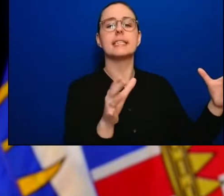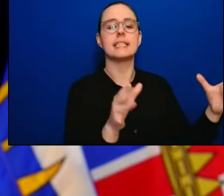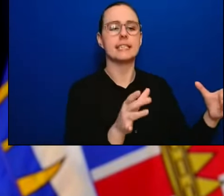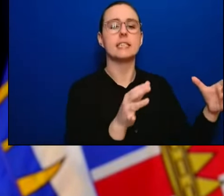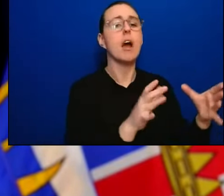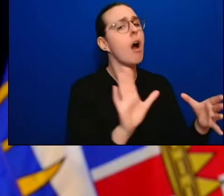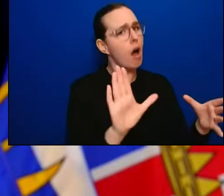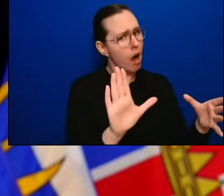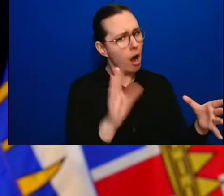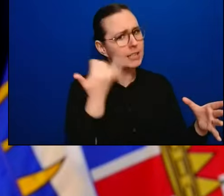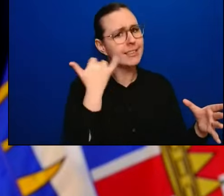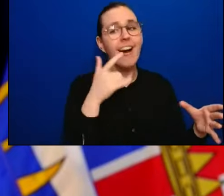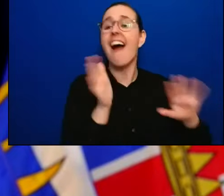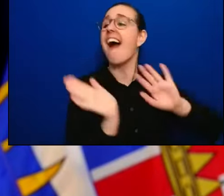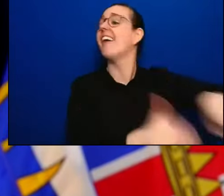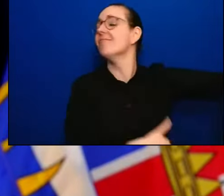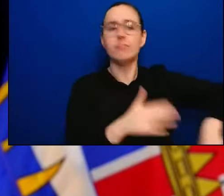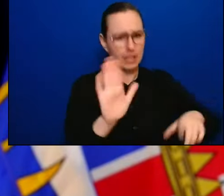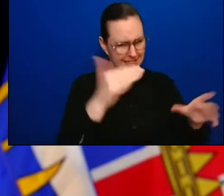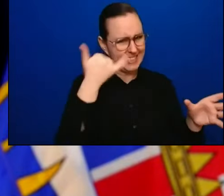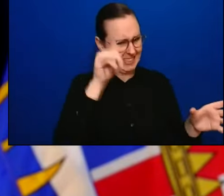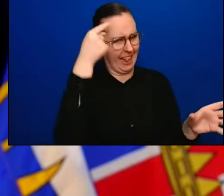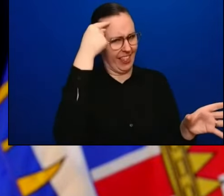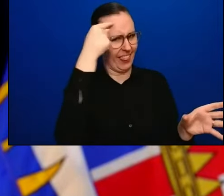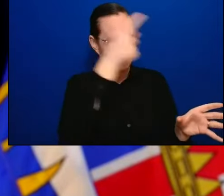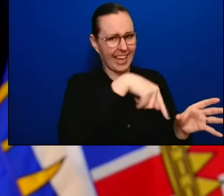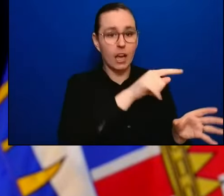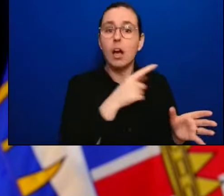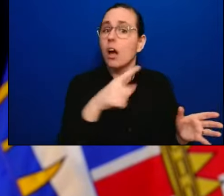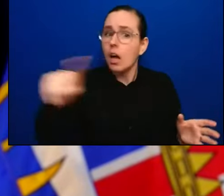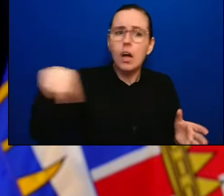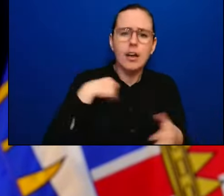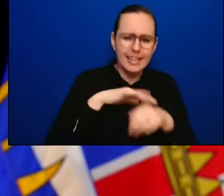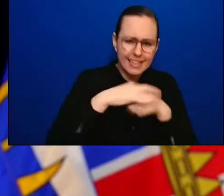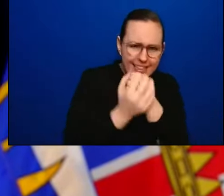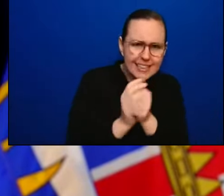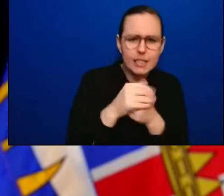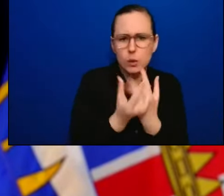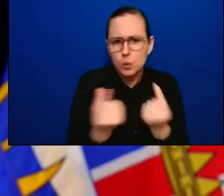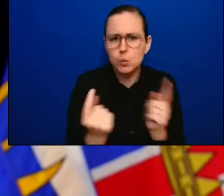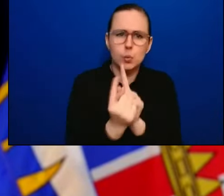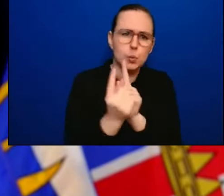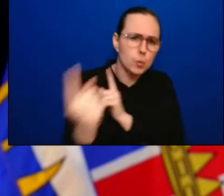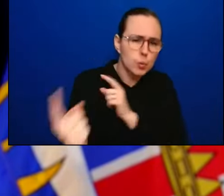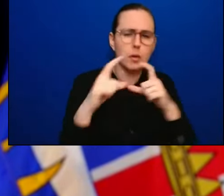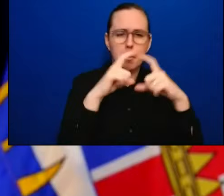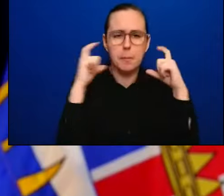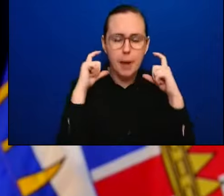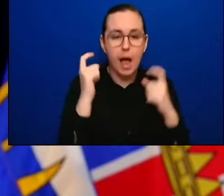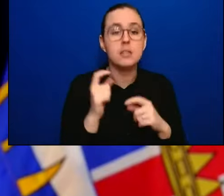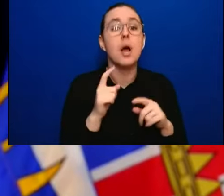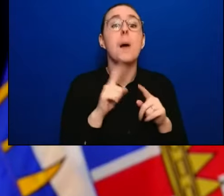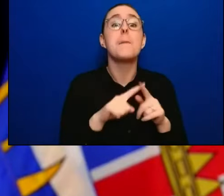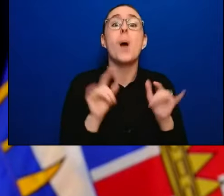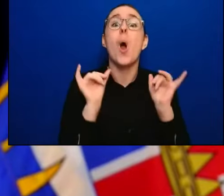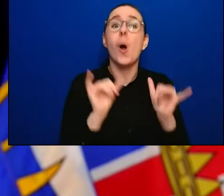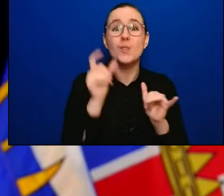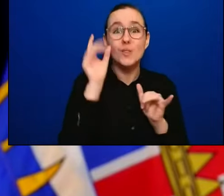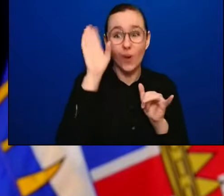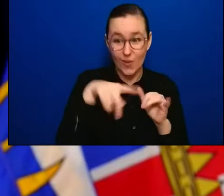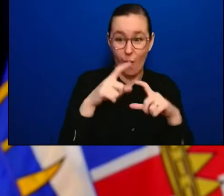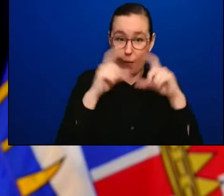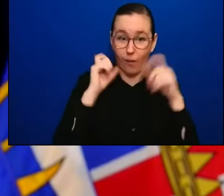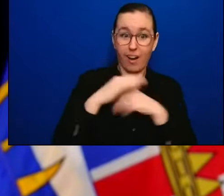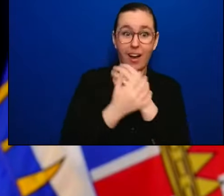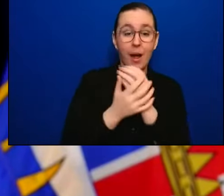us from other respiratory illnesses, from other infections as well. And these are things that we've always done. We've always had to balance